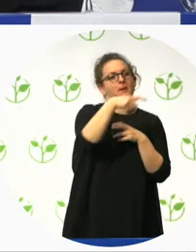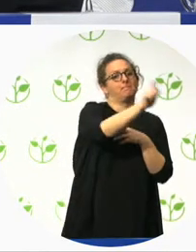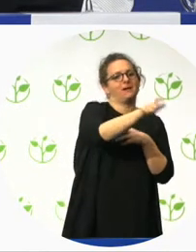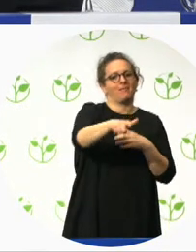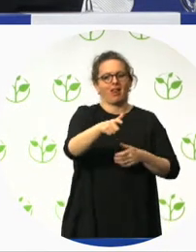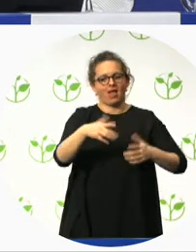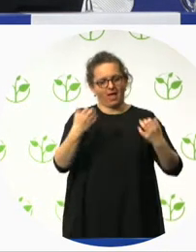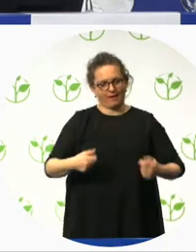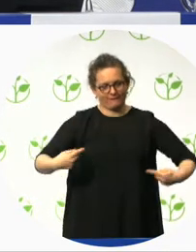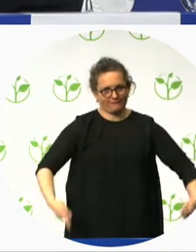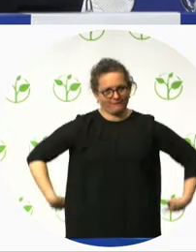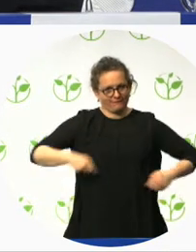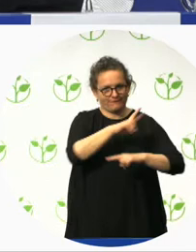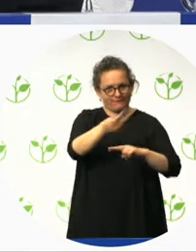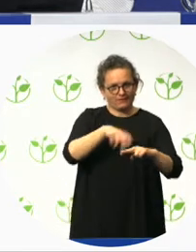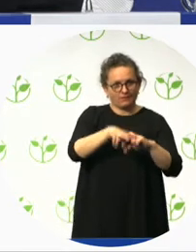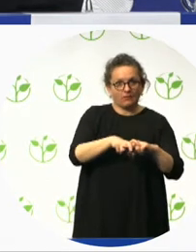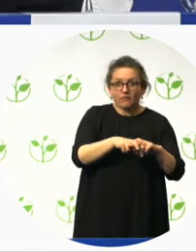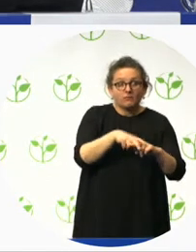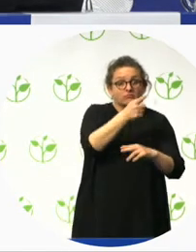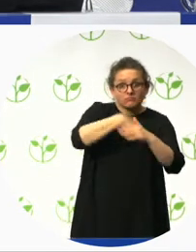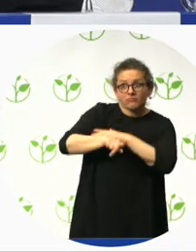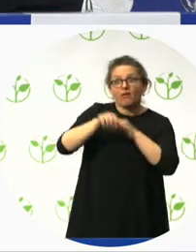Adaptive Sports Program, a very competitive group.